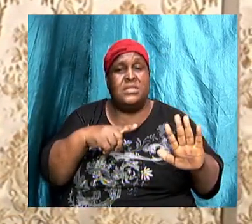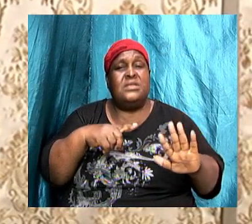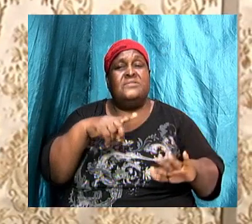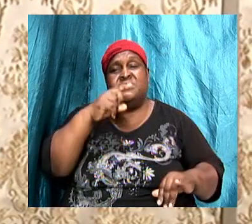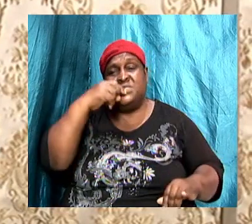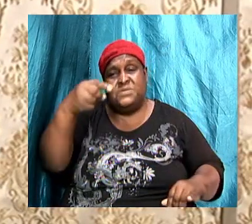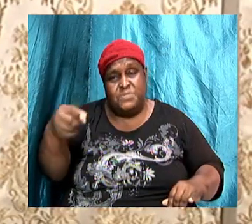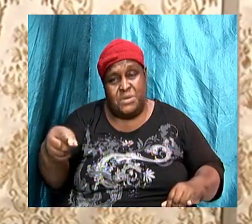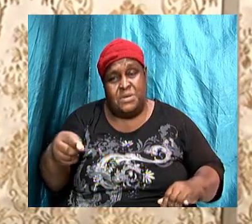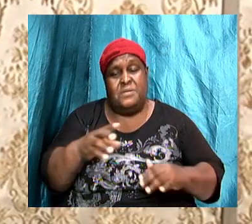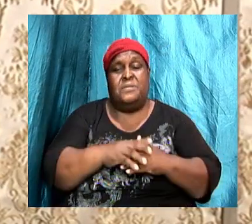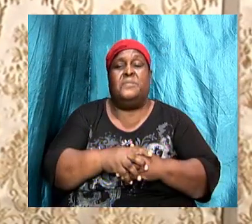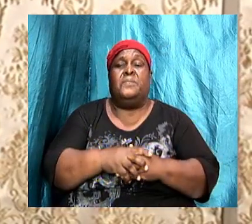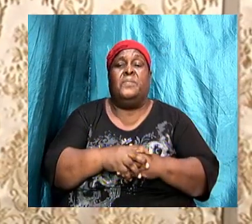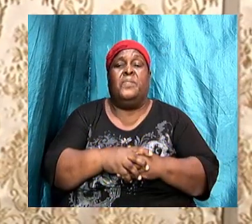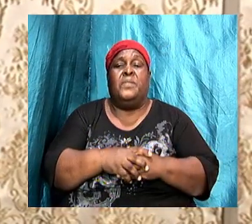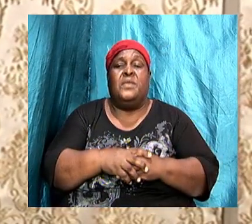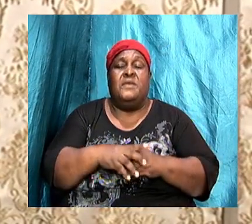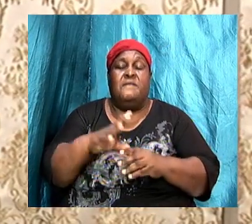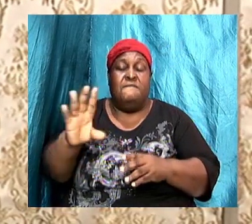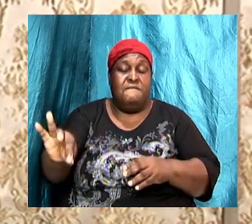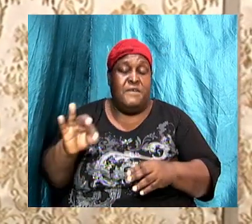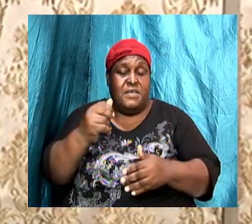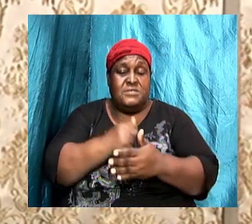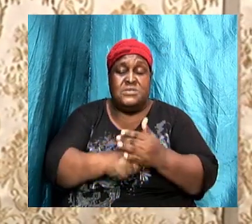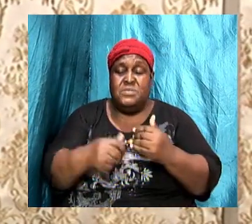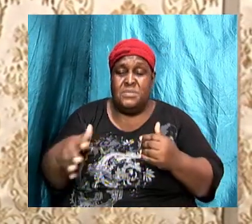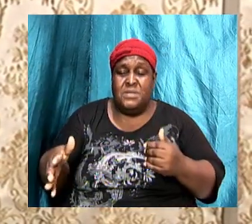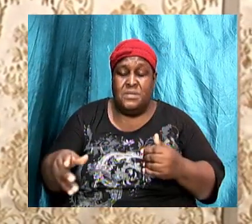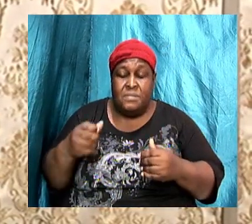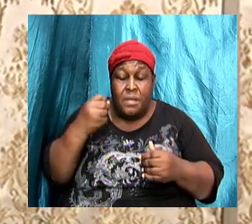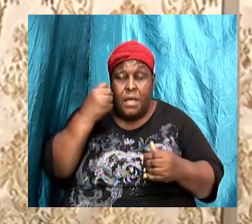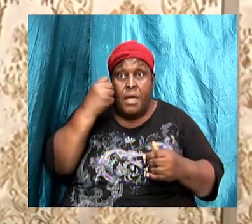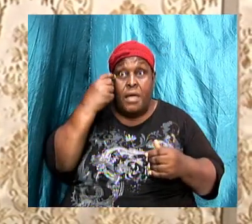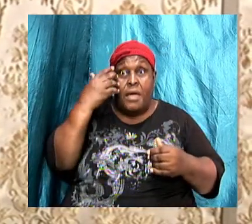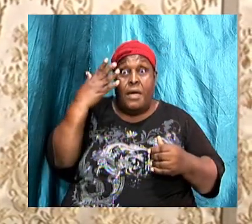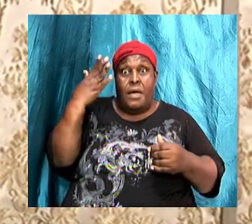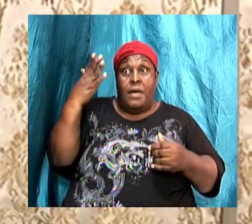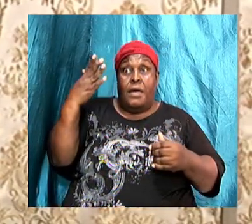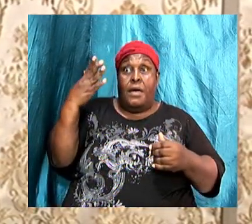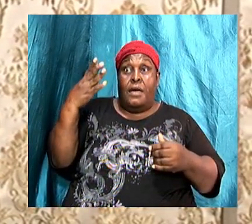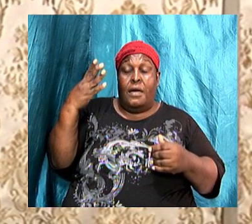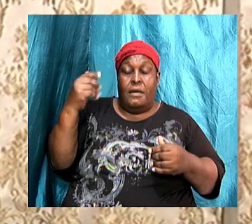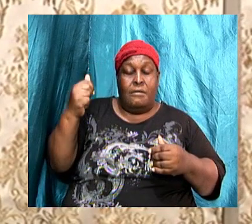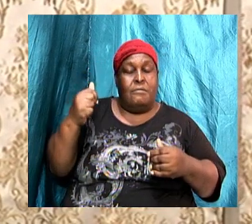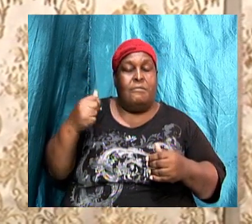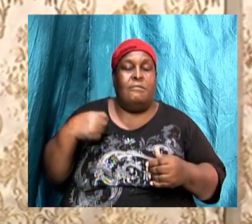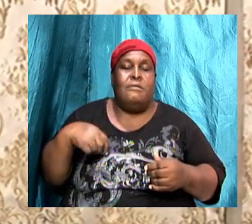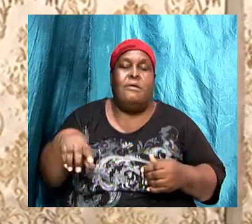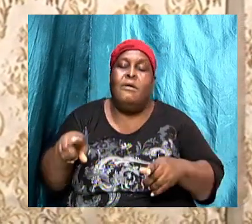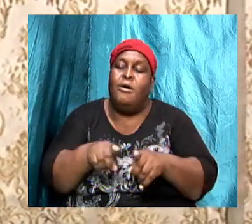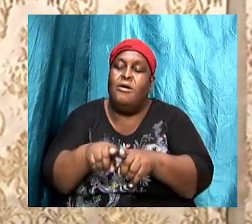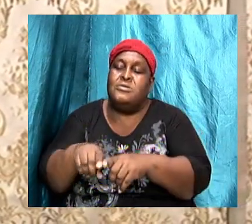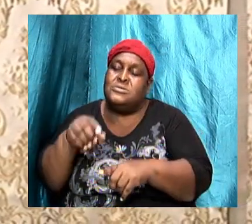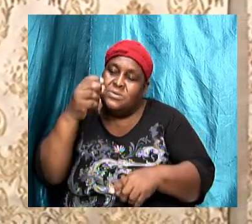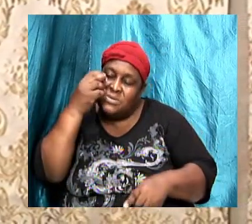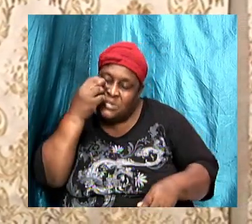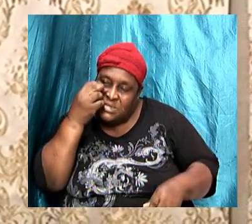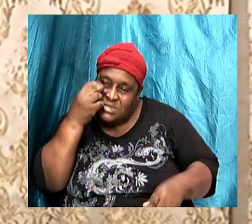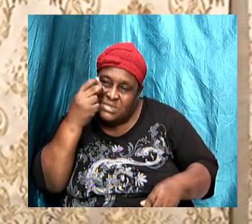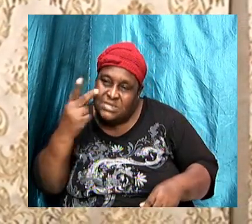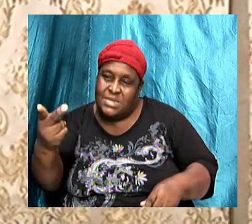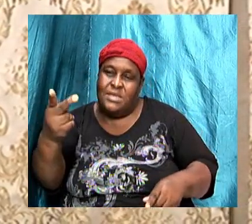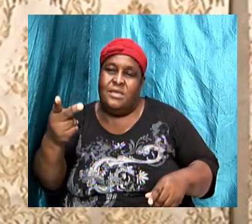find that some things were there that will amaze us but we are also going to see that they had the